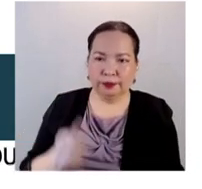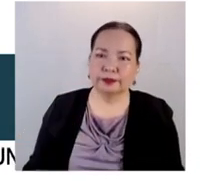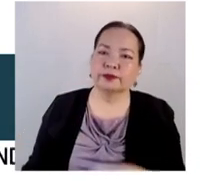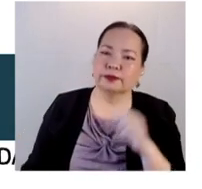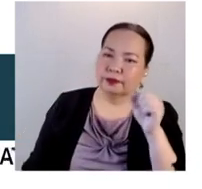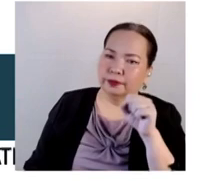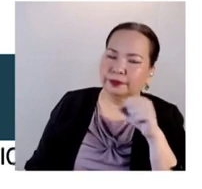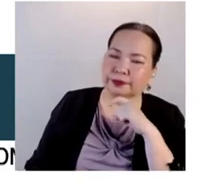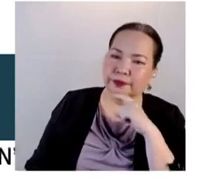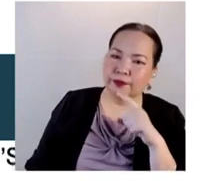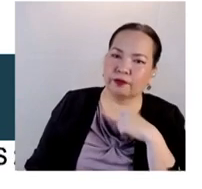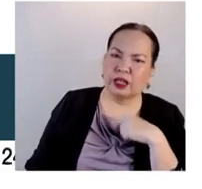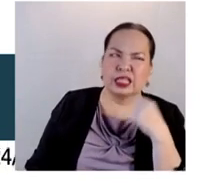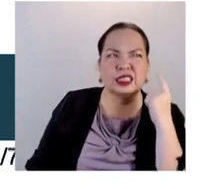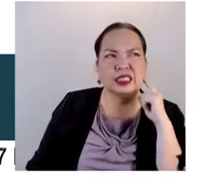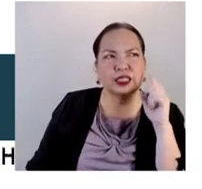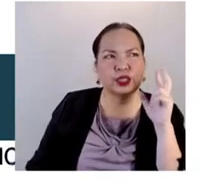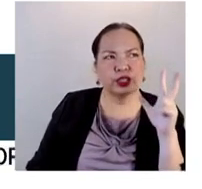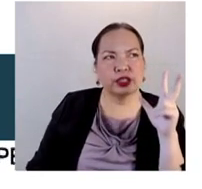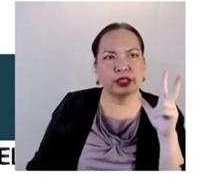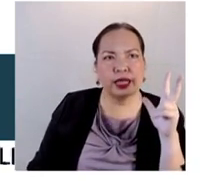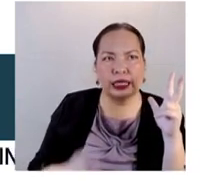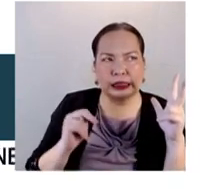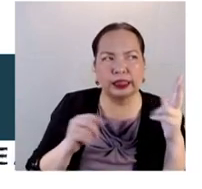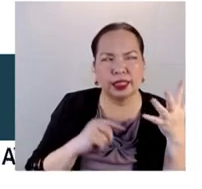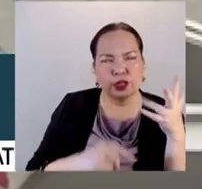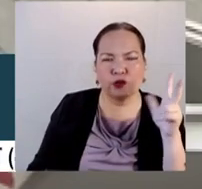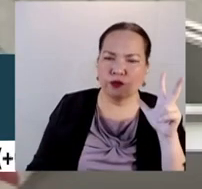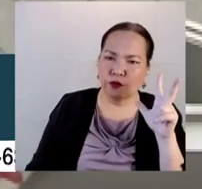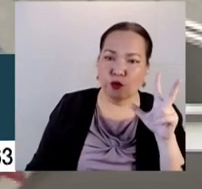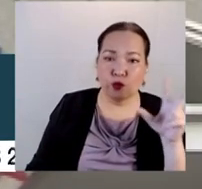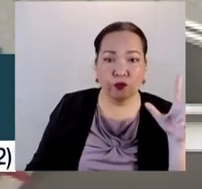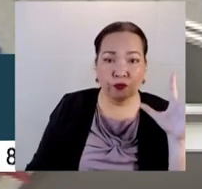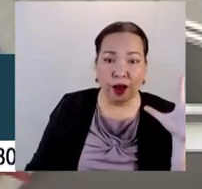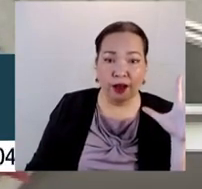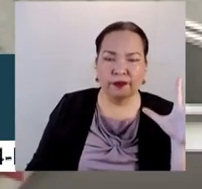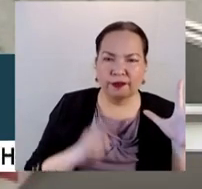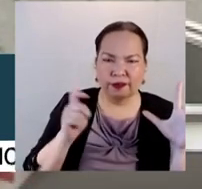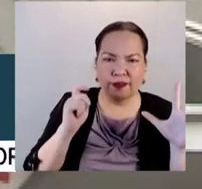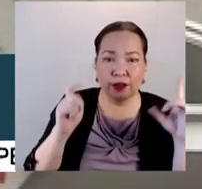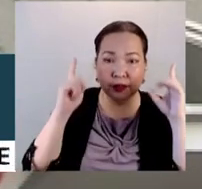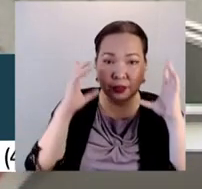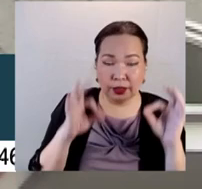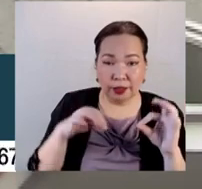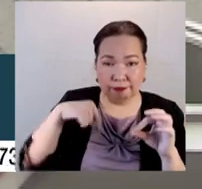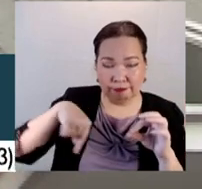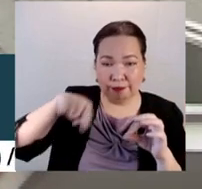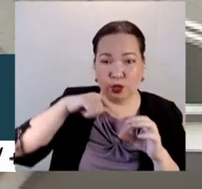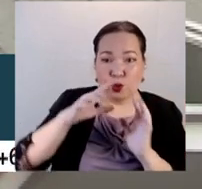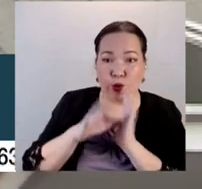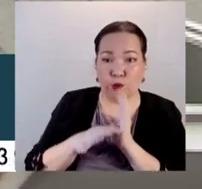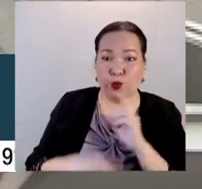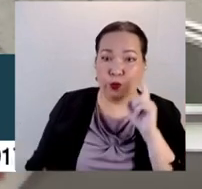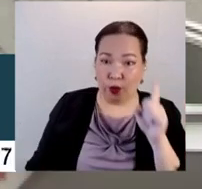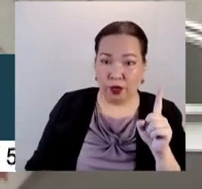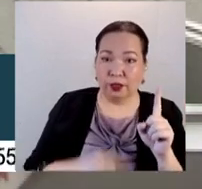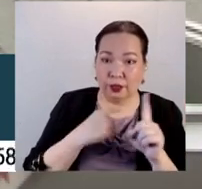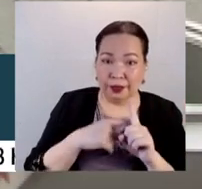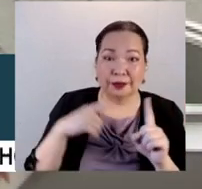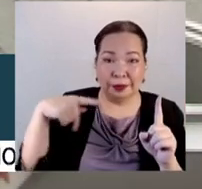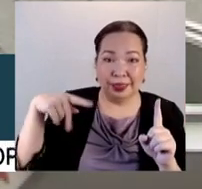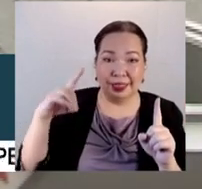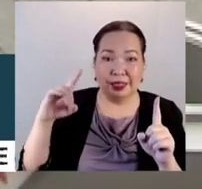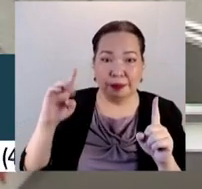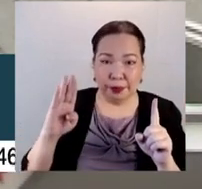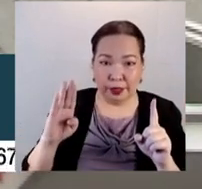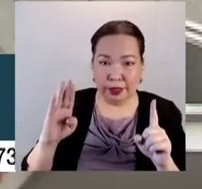three or five cases that need the immediate resolution by the Commission election. One is, course, the PDP-Laban